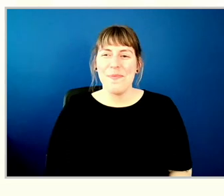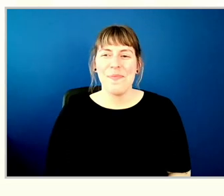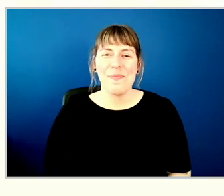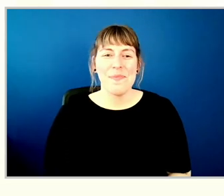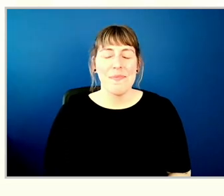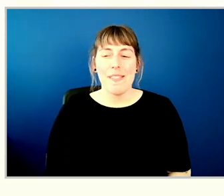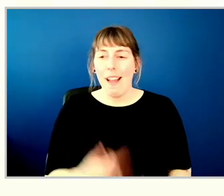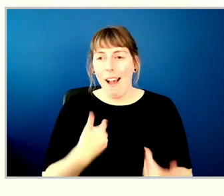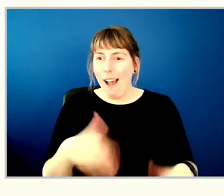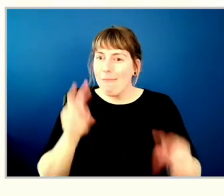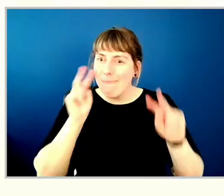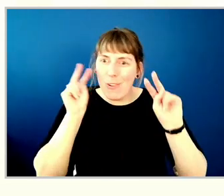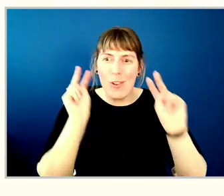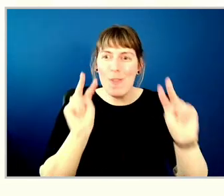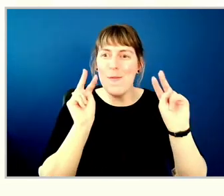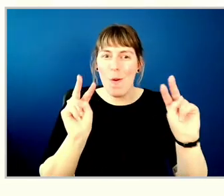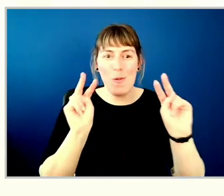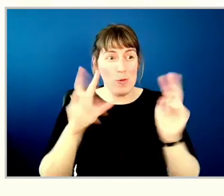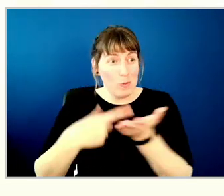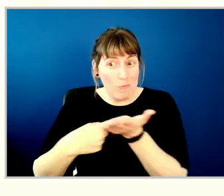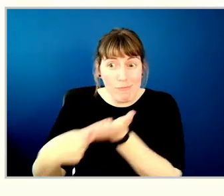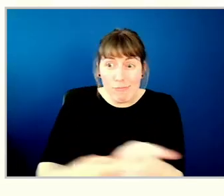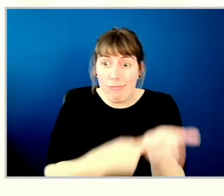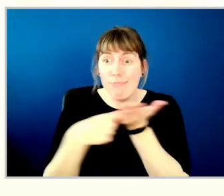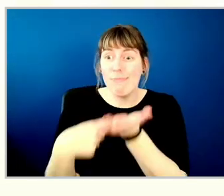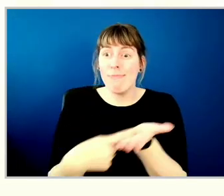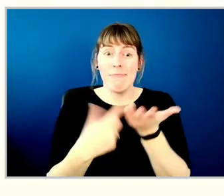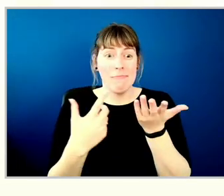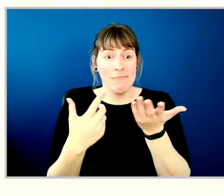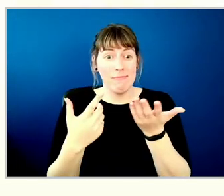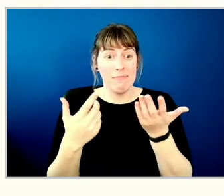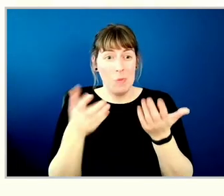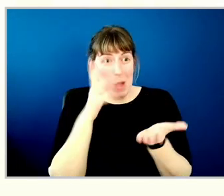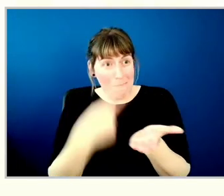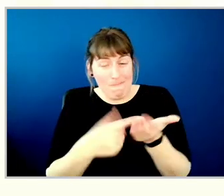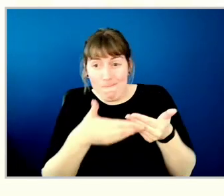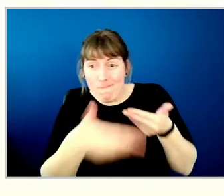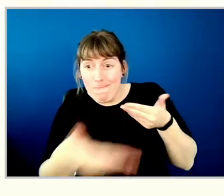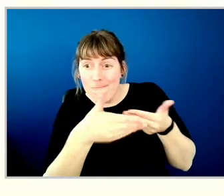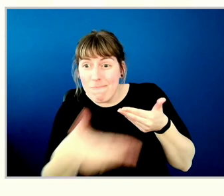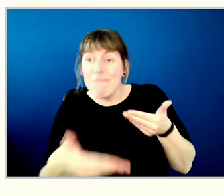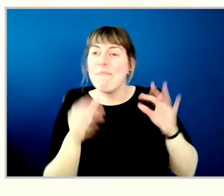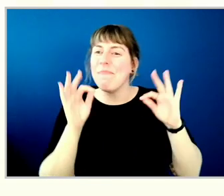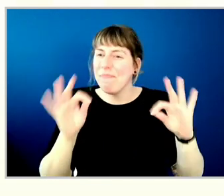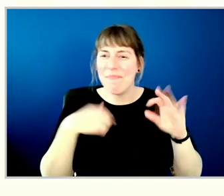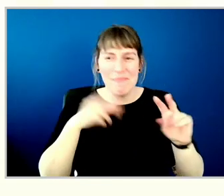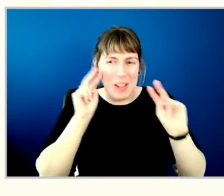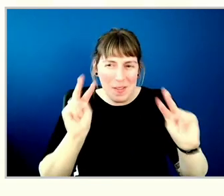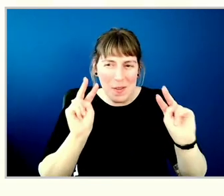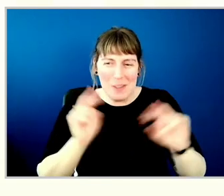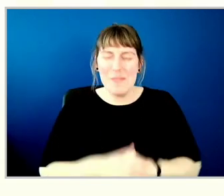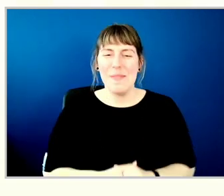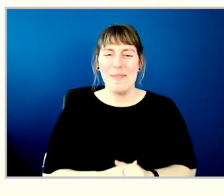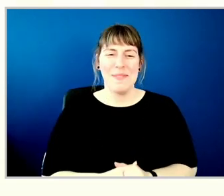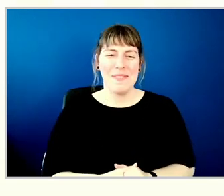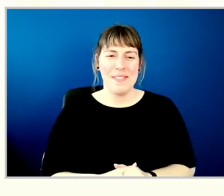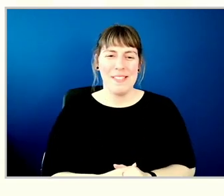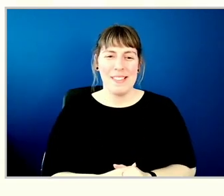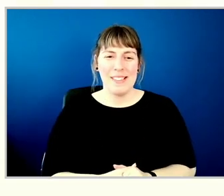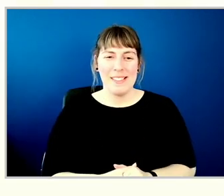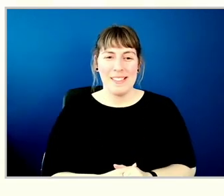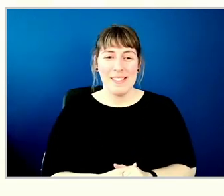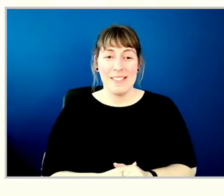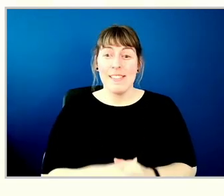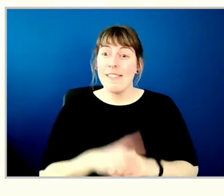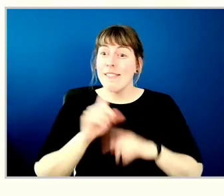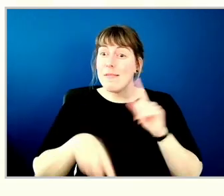forward to the discussion ahead of us today and for all the following days